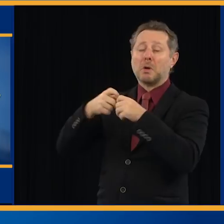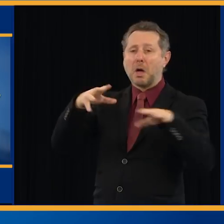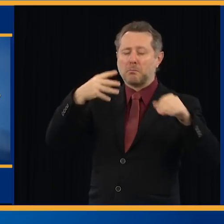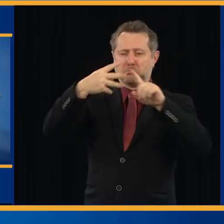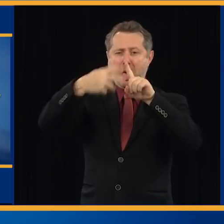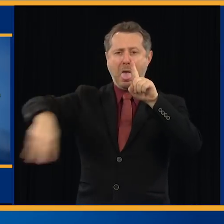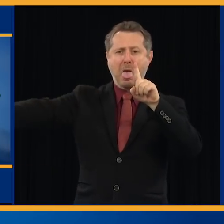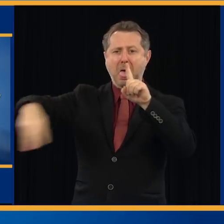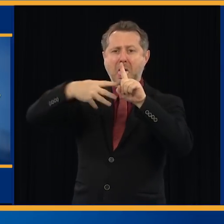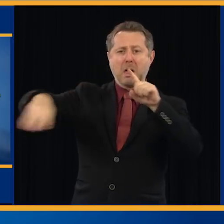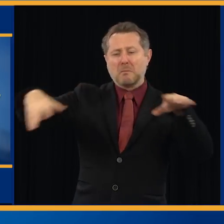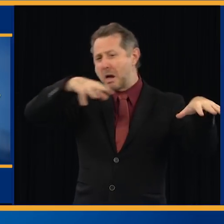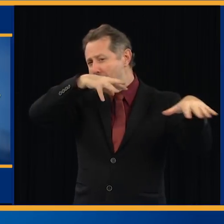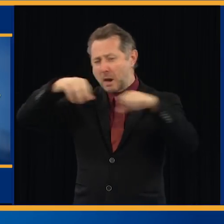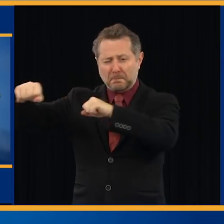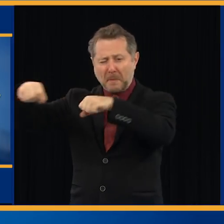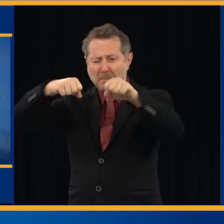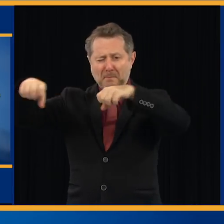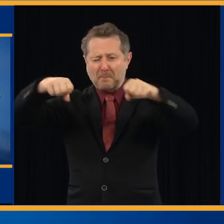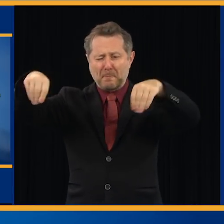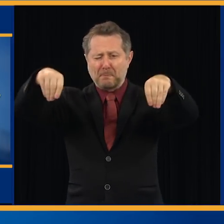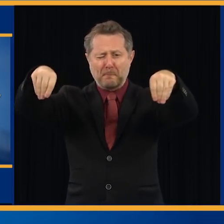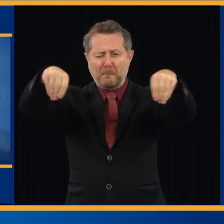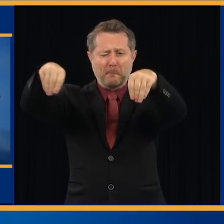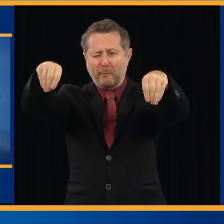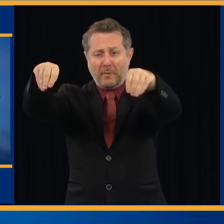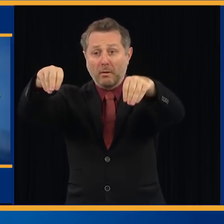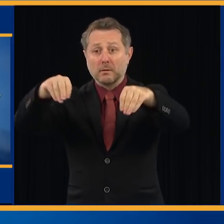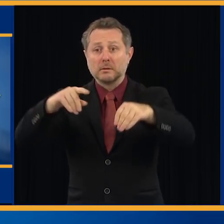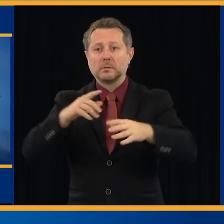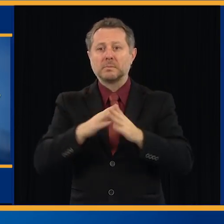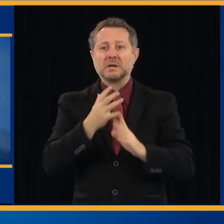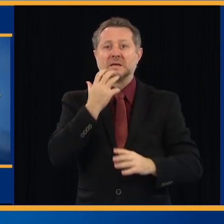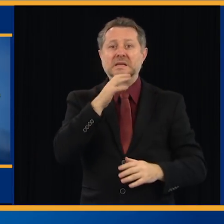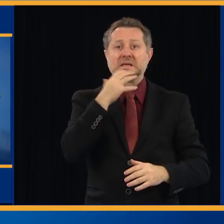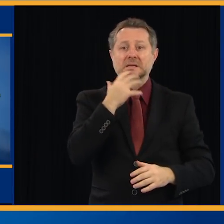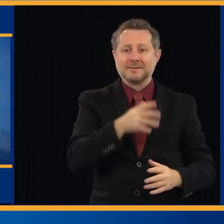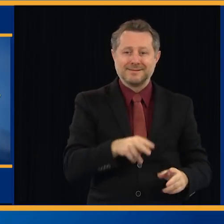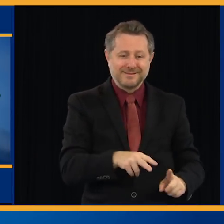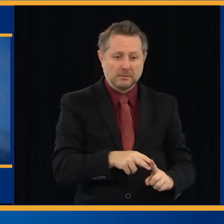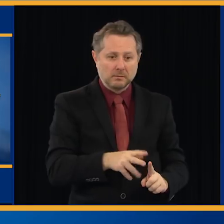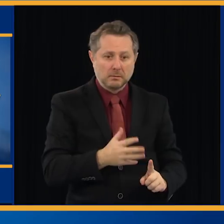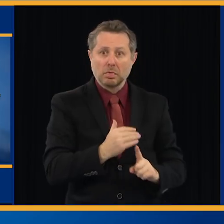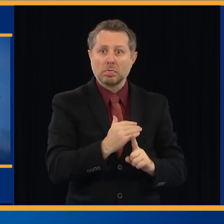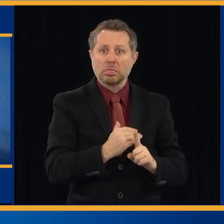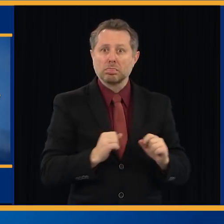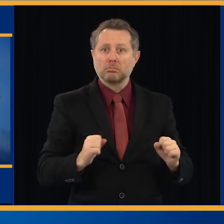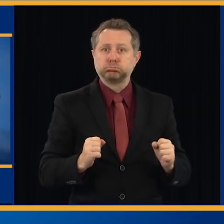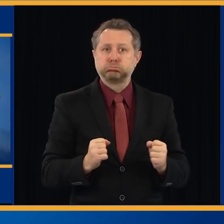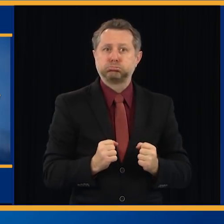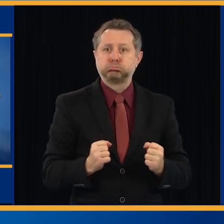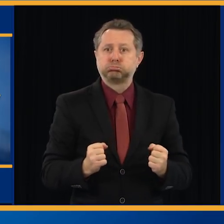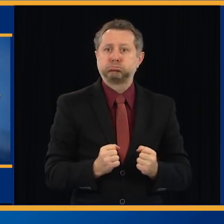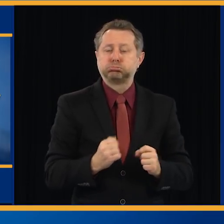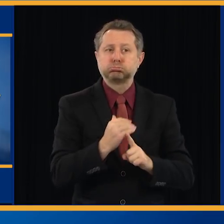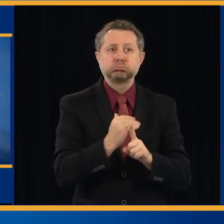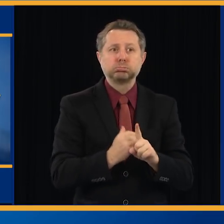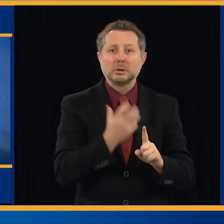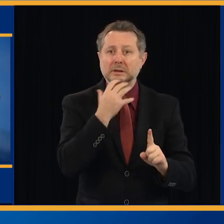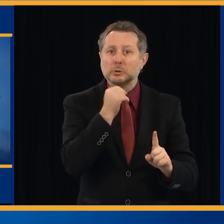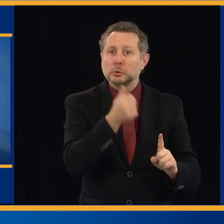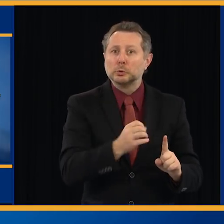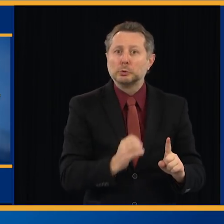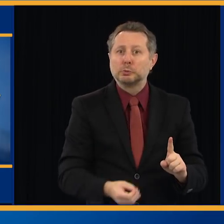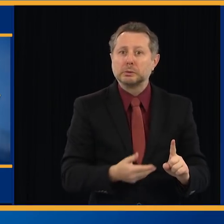Now the power lines go down. Now the heat is off. Heat is off. Now people are